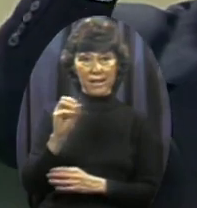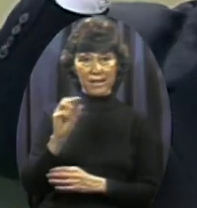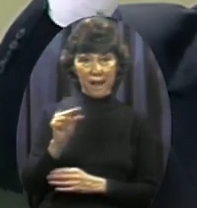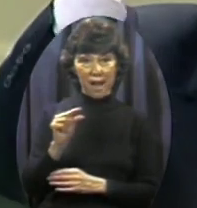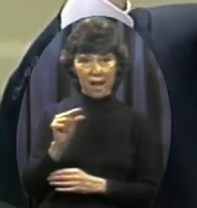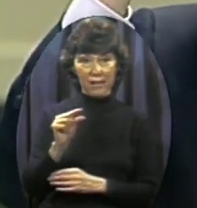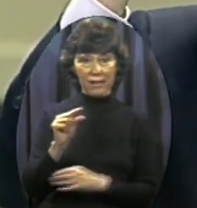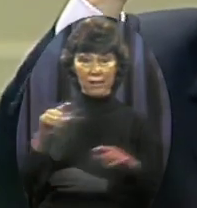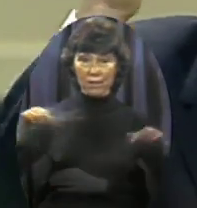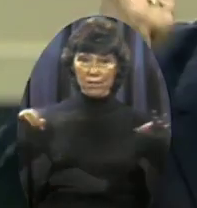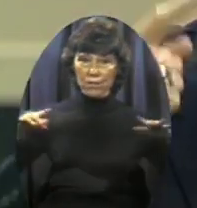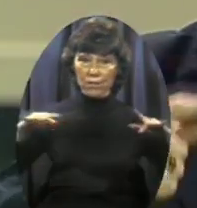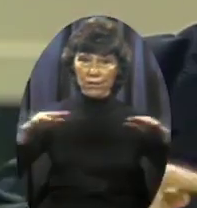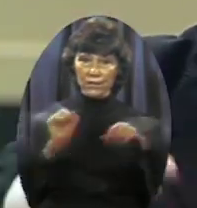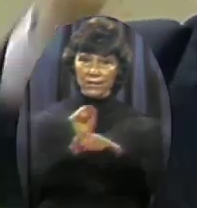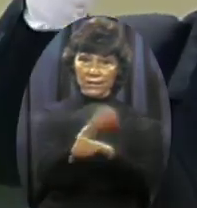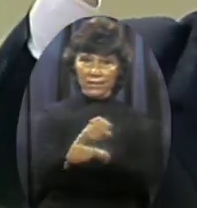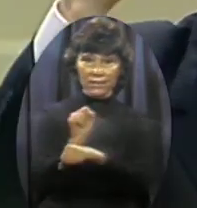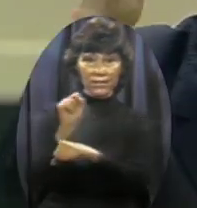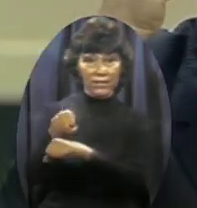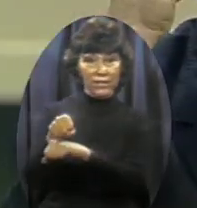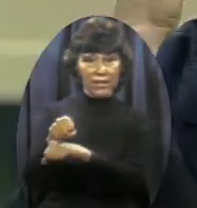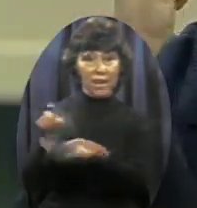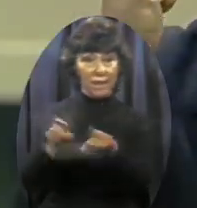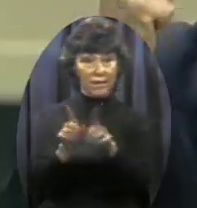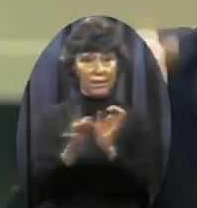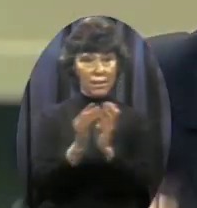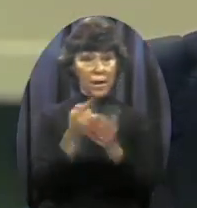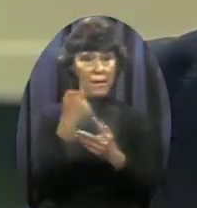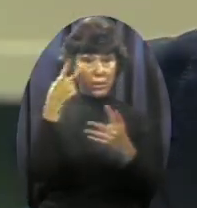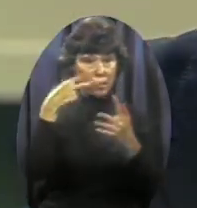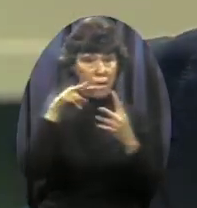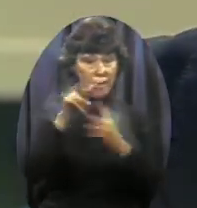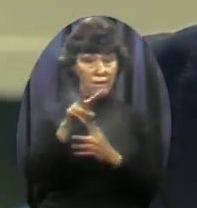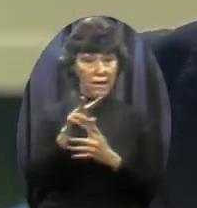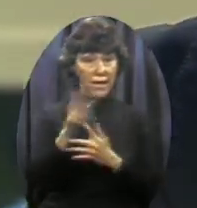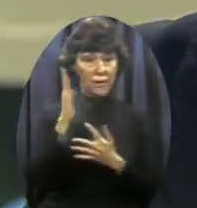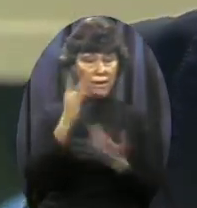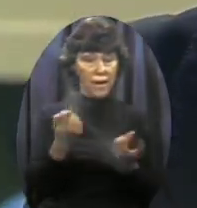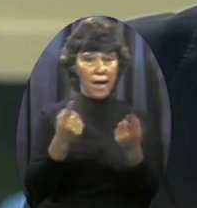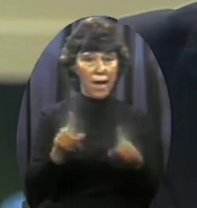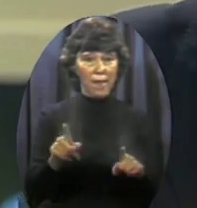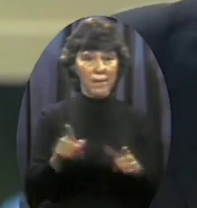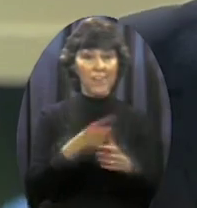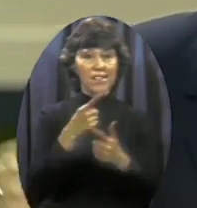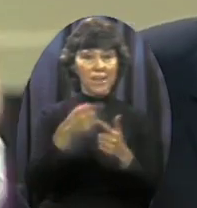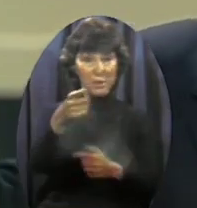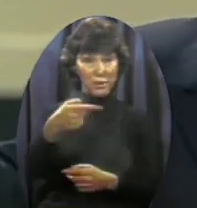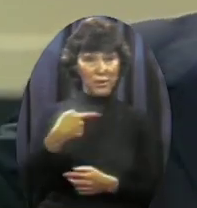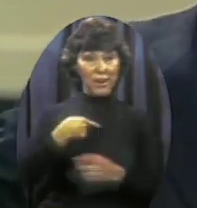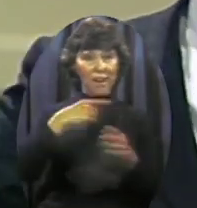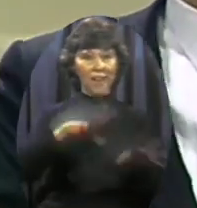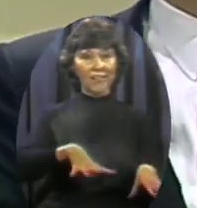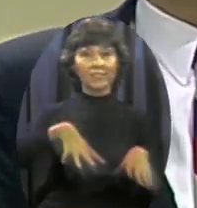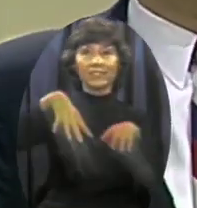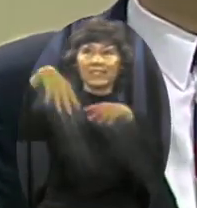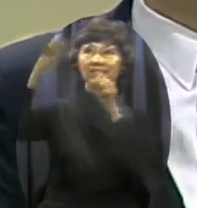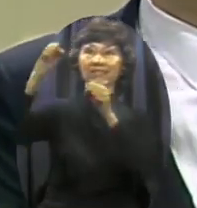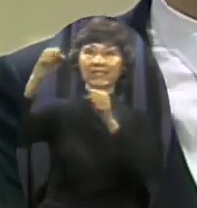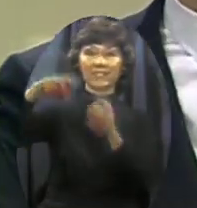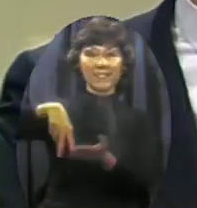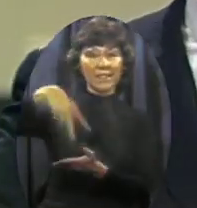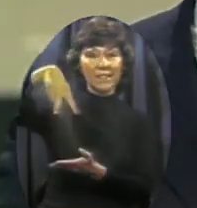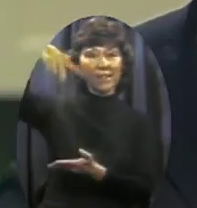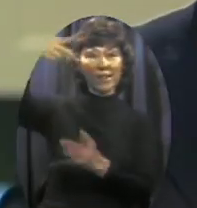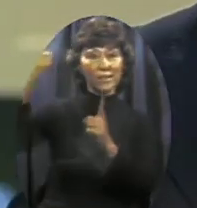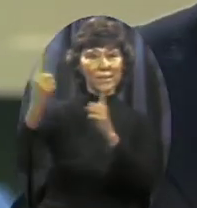go up in the rapture Escaping tribulation To be with our Lord for eternity Would you like to be a part of a harvest Of